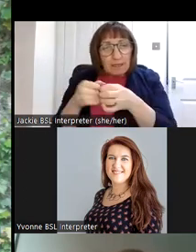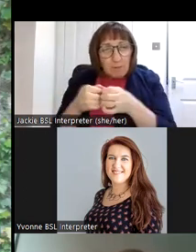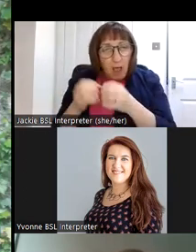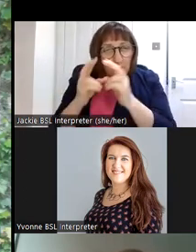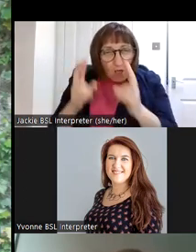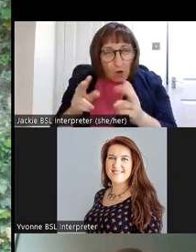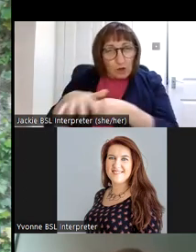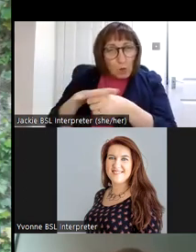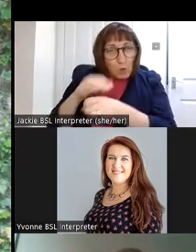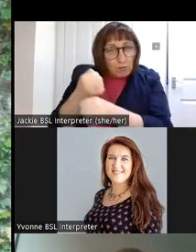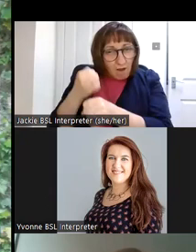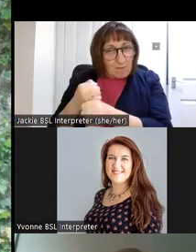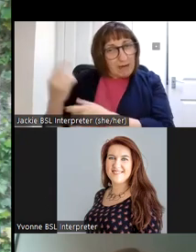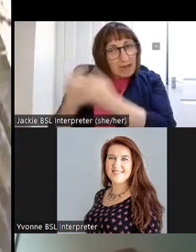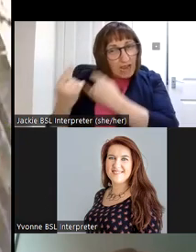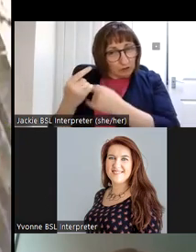and heritage